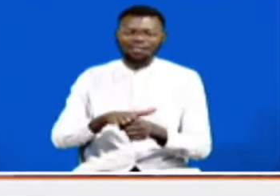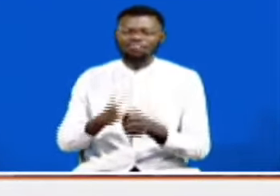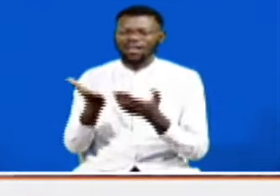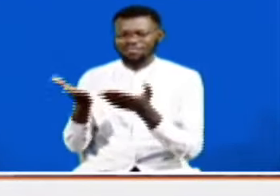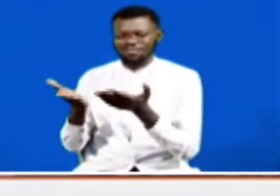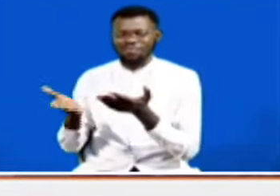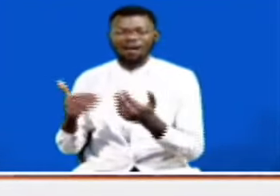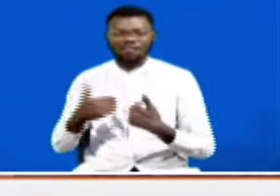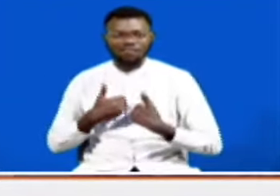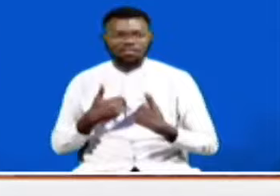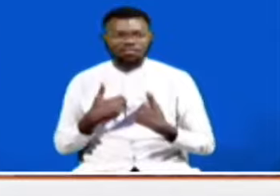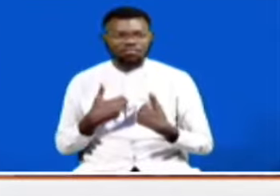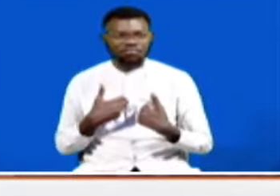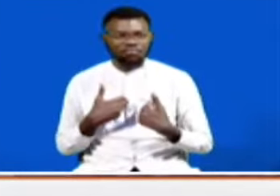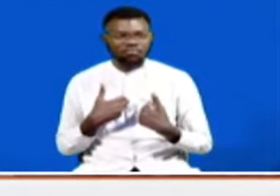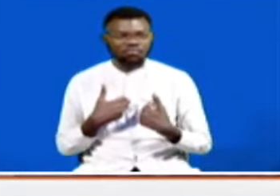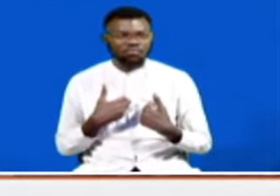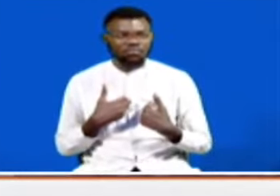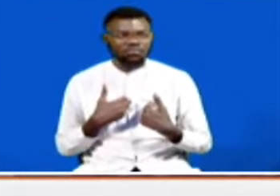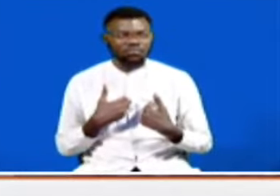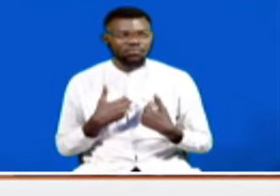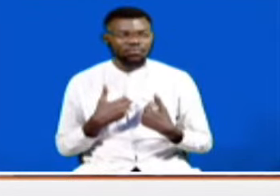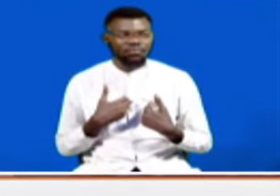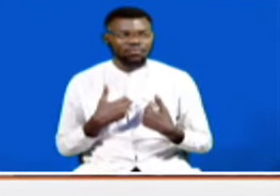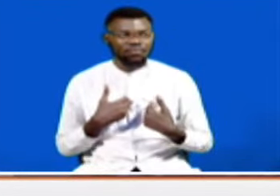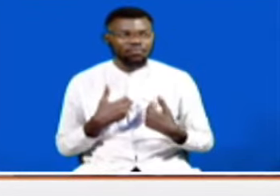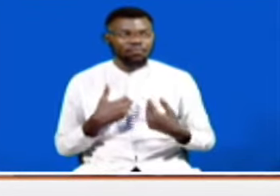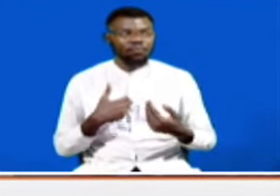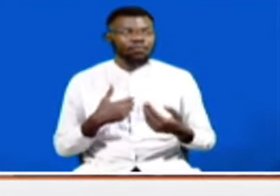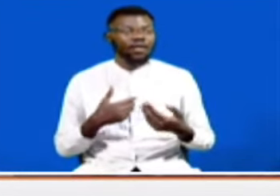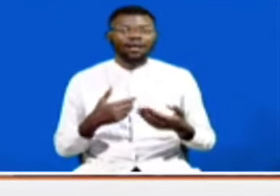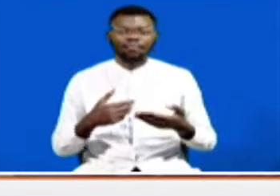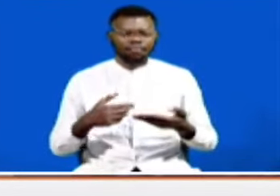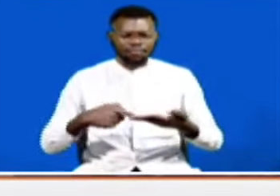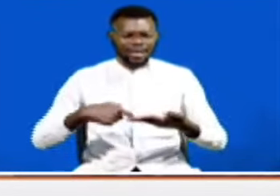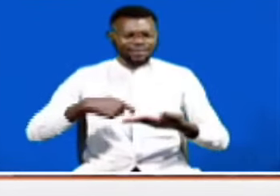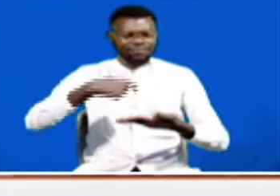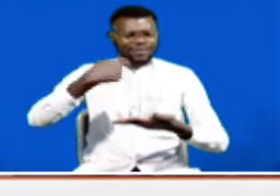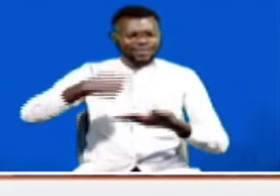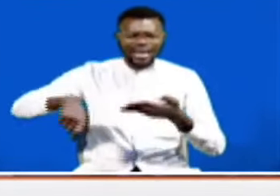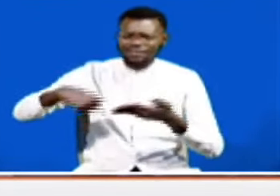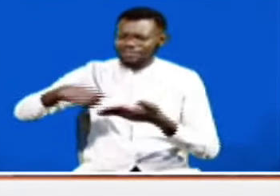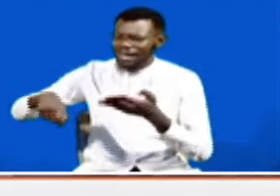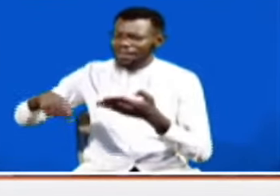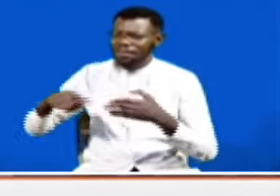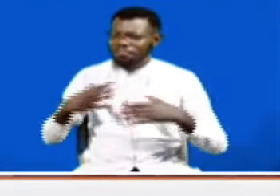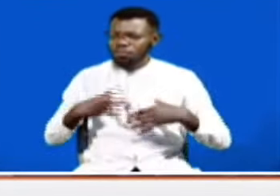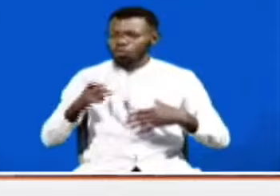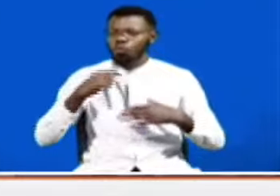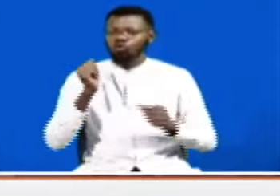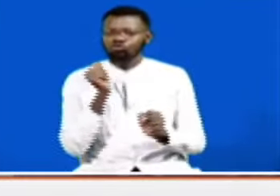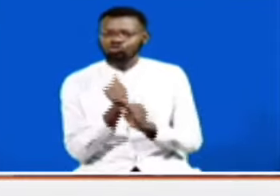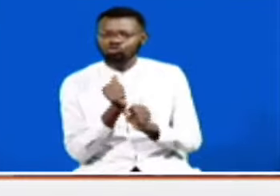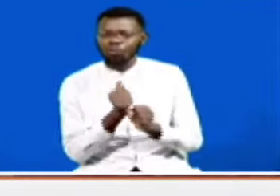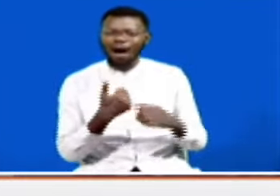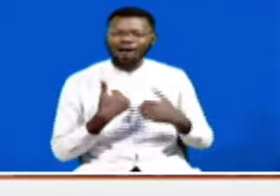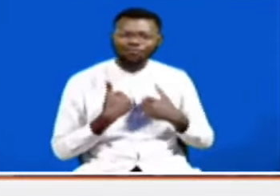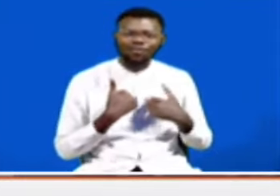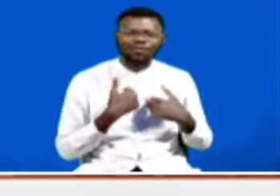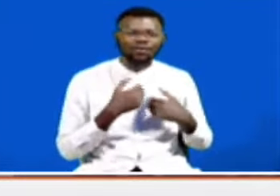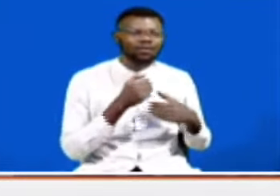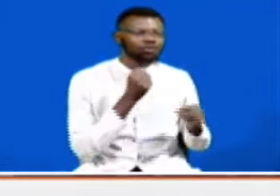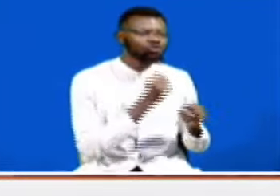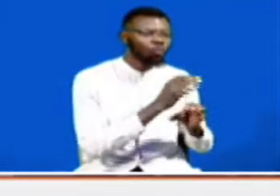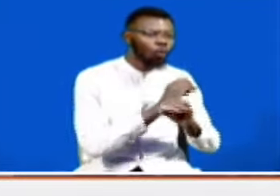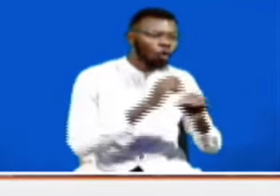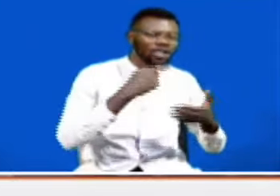it was found that taxing, having a levy only on those who are employed and not the others, was discriminatory. So